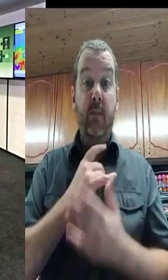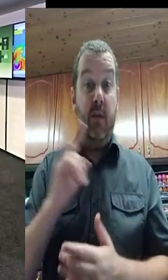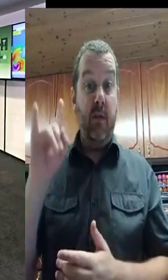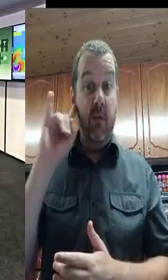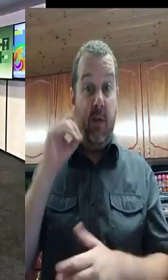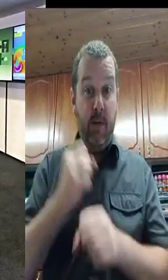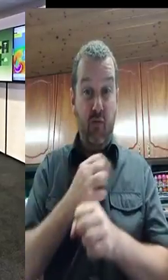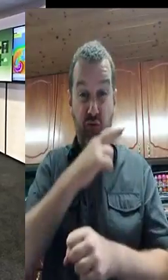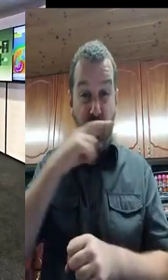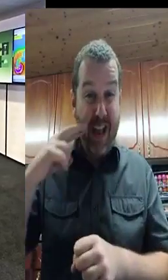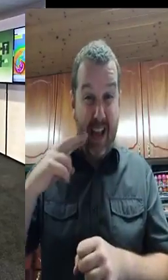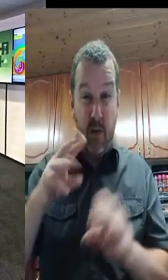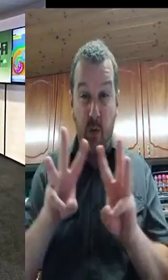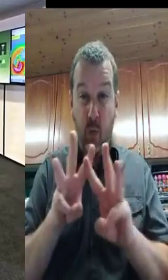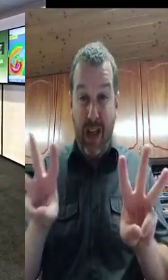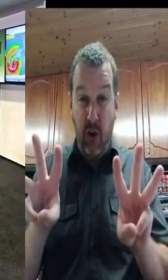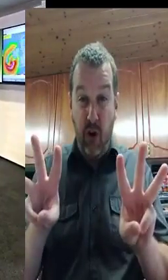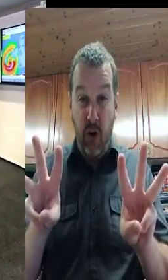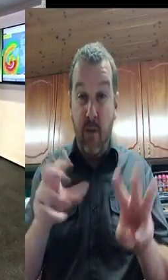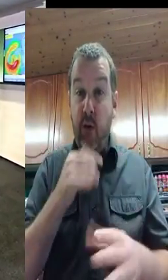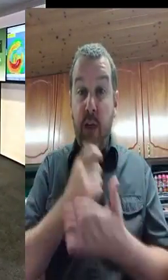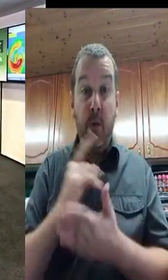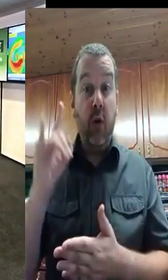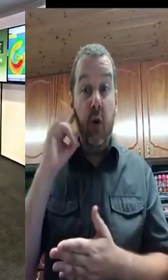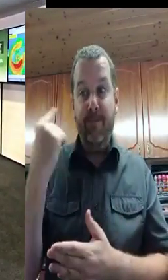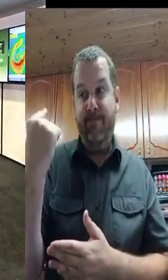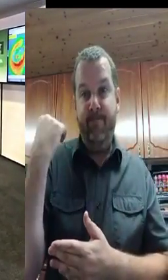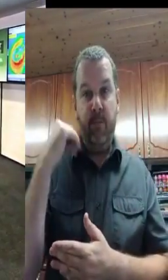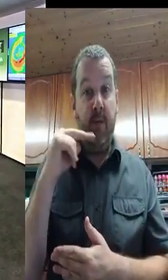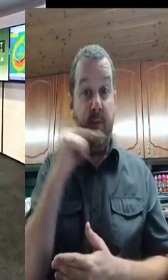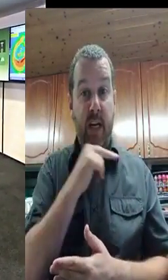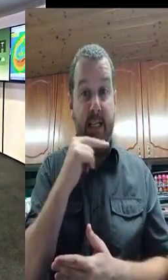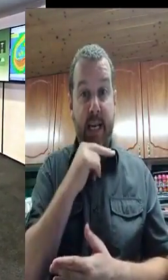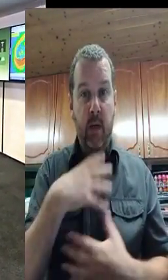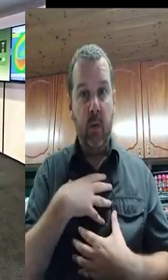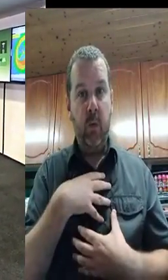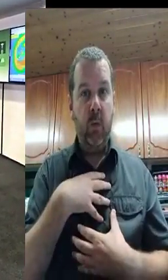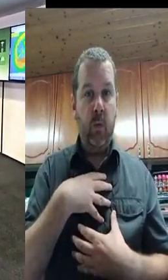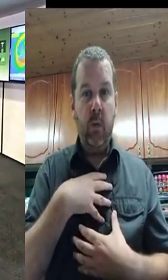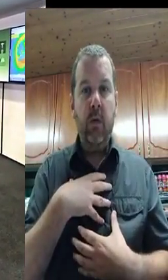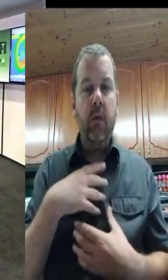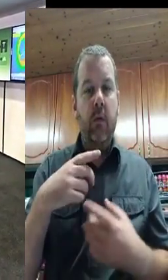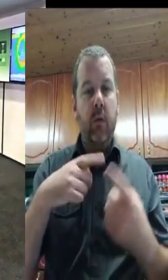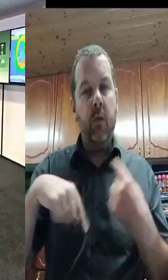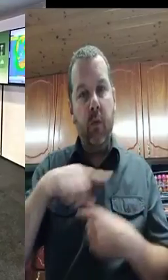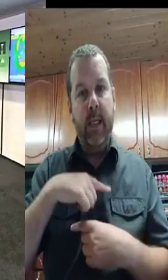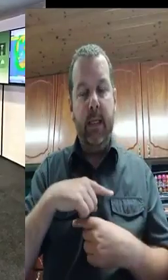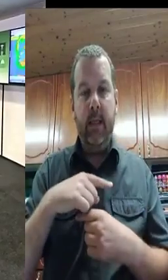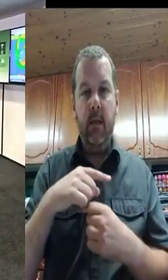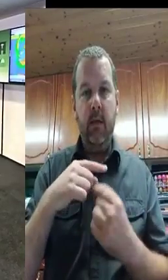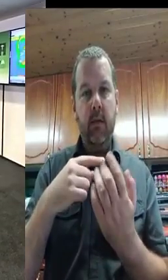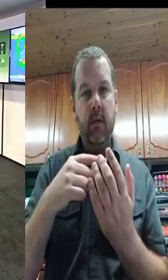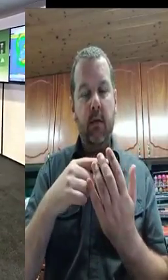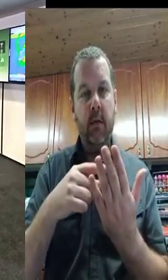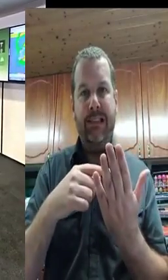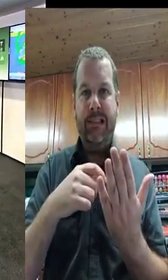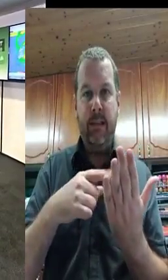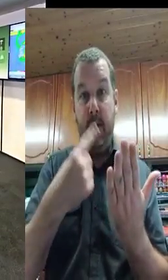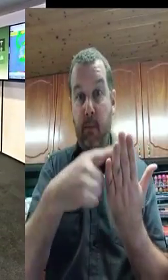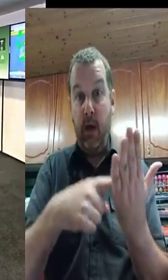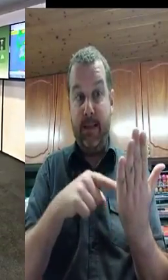of this storm hitting. And we ask for people to check on their vulnerable relatives and neighbours